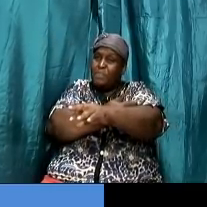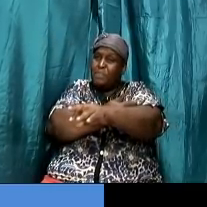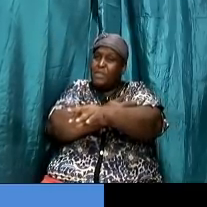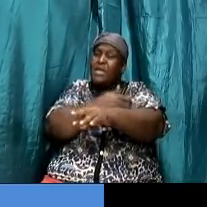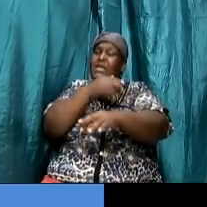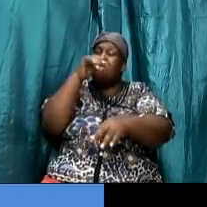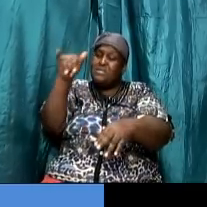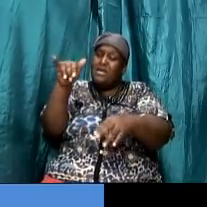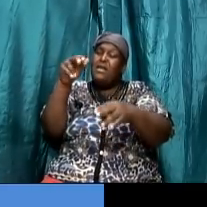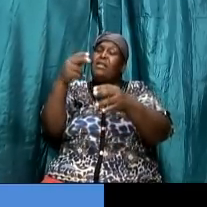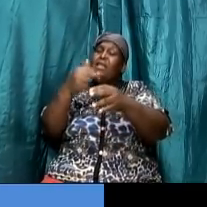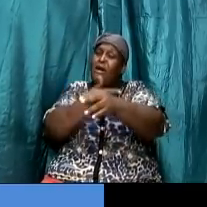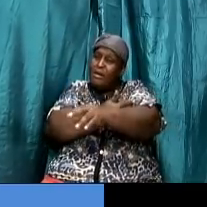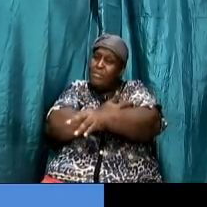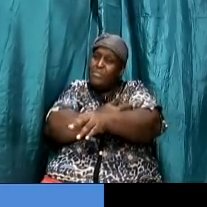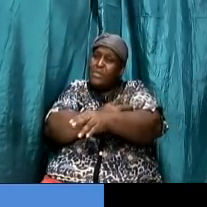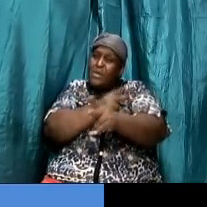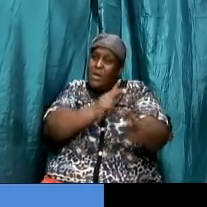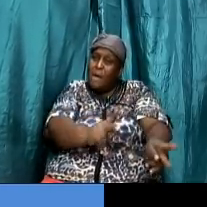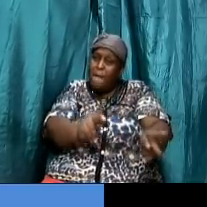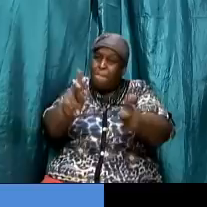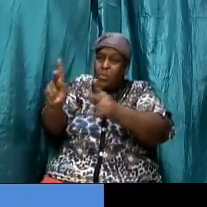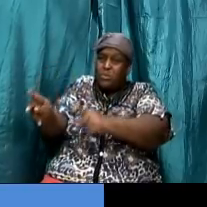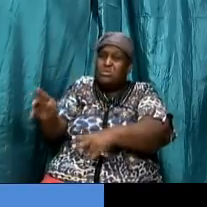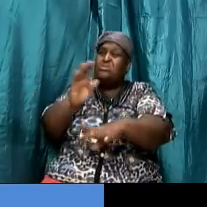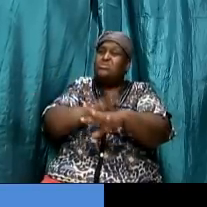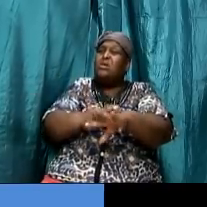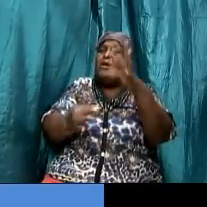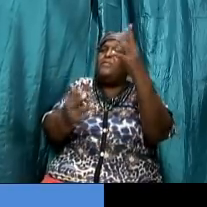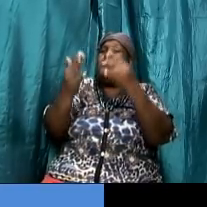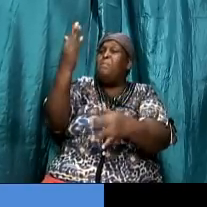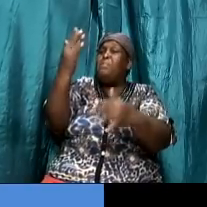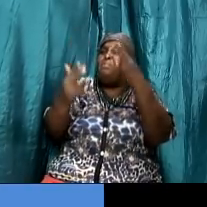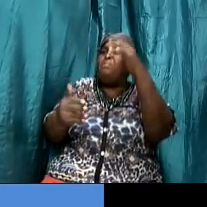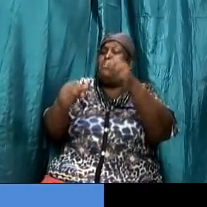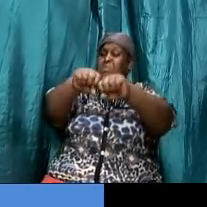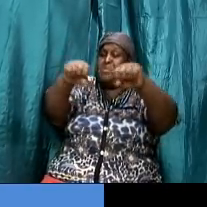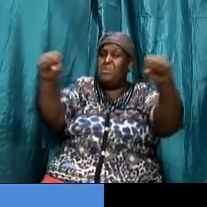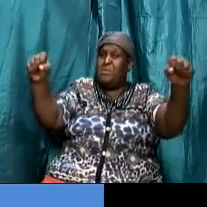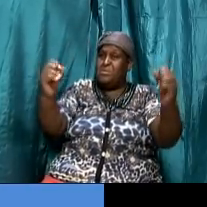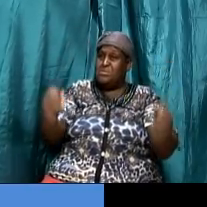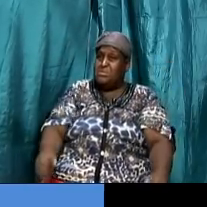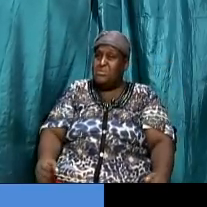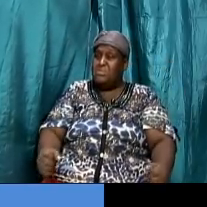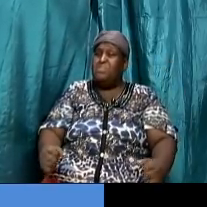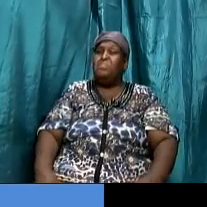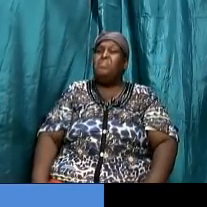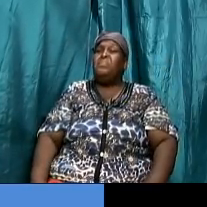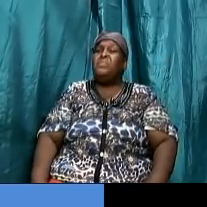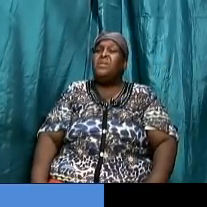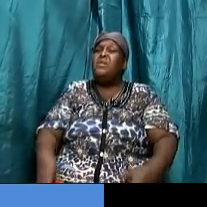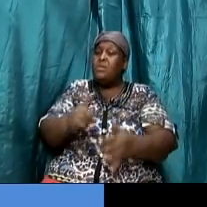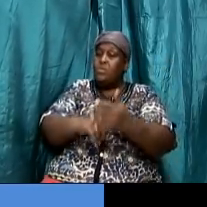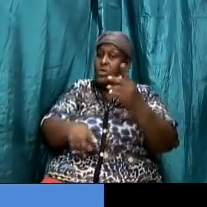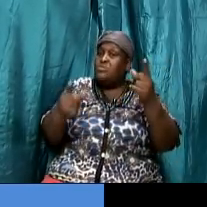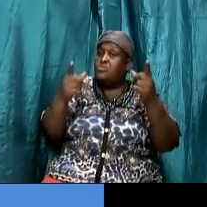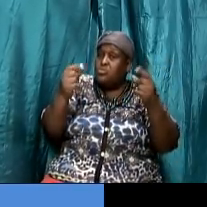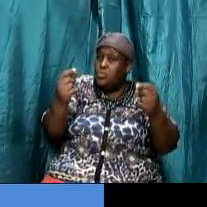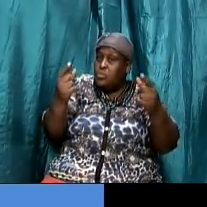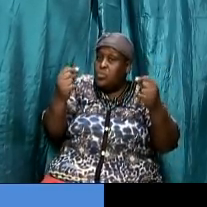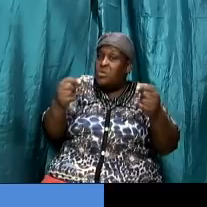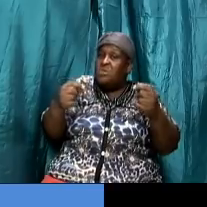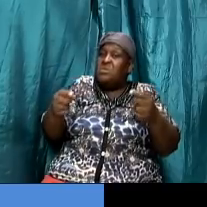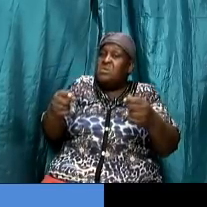lamb would be placed on the burnt offer a burnt altar and but what they were doing they were doing